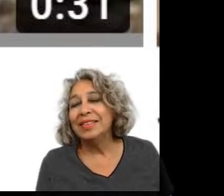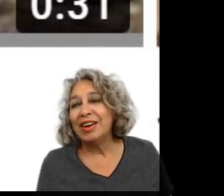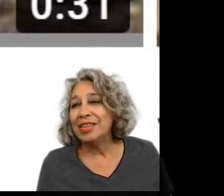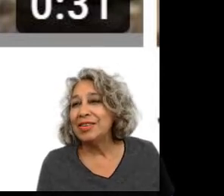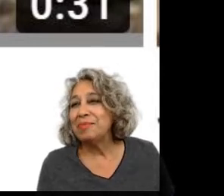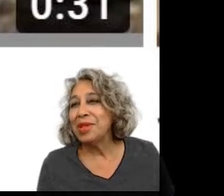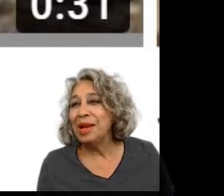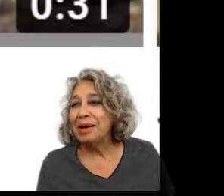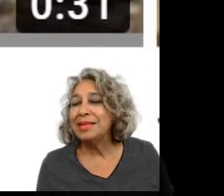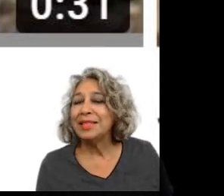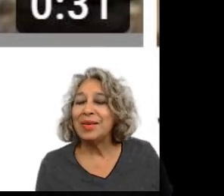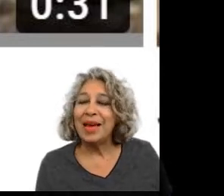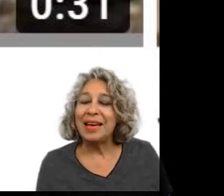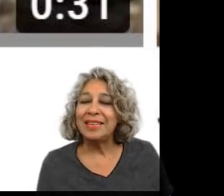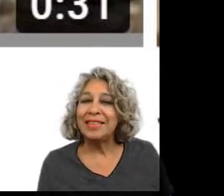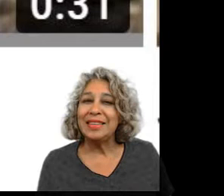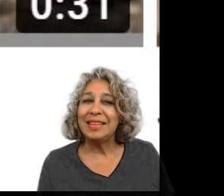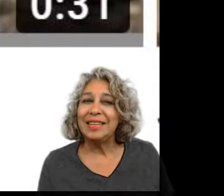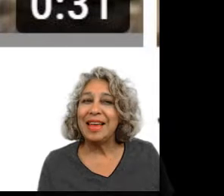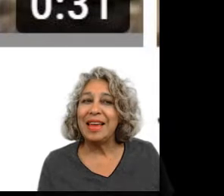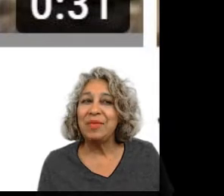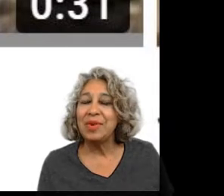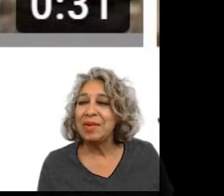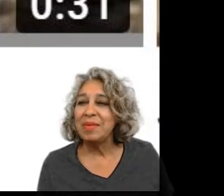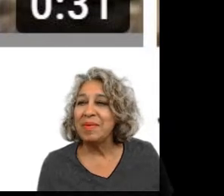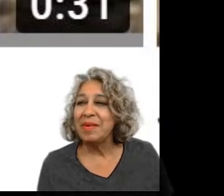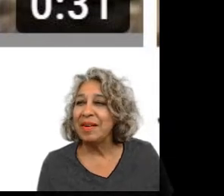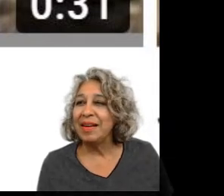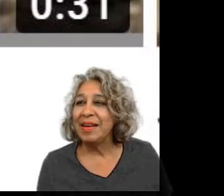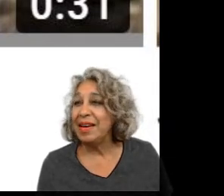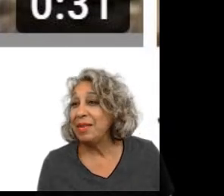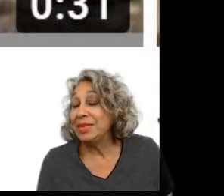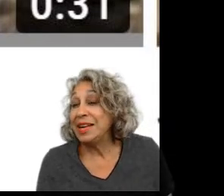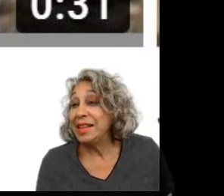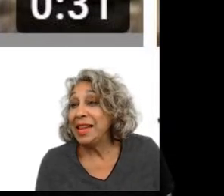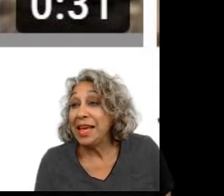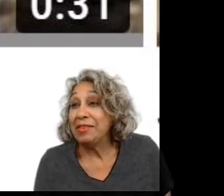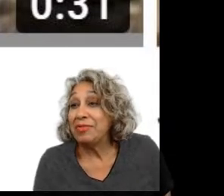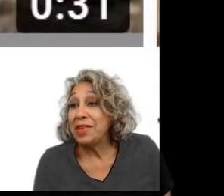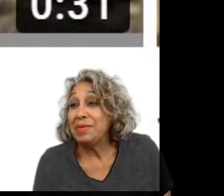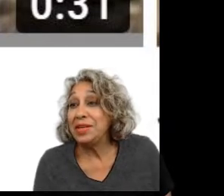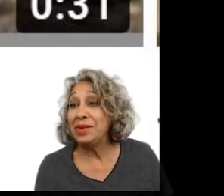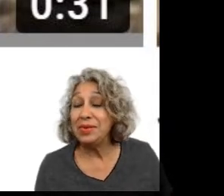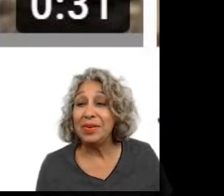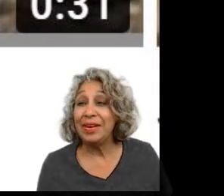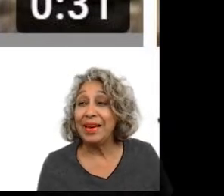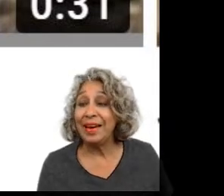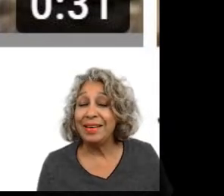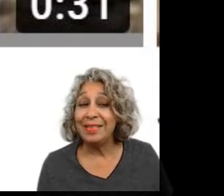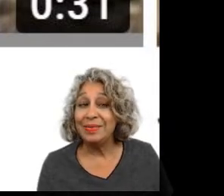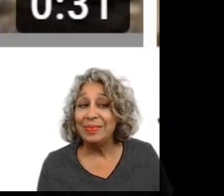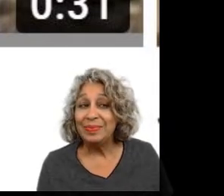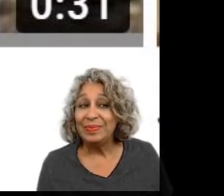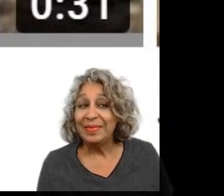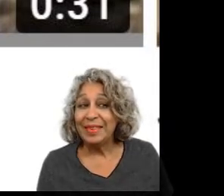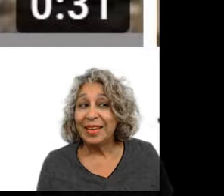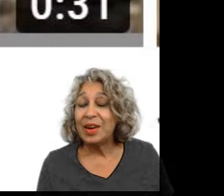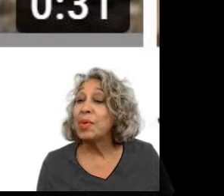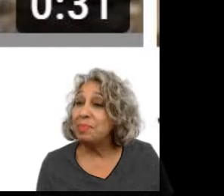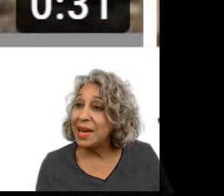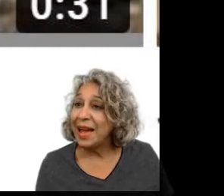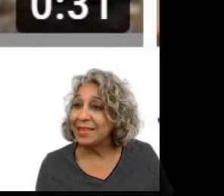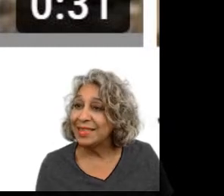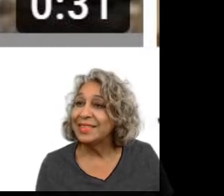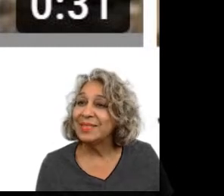doctored up the law so that they were it was not illegal for them to do uh